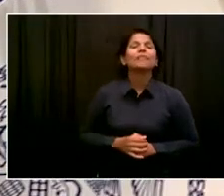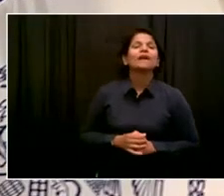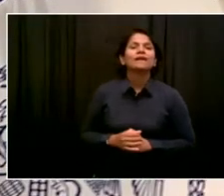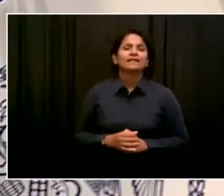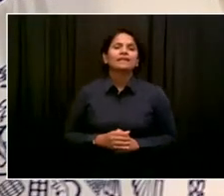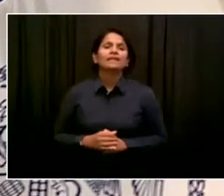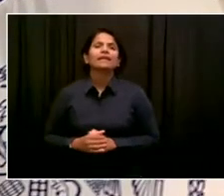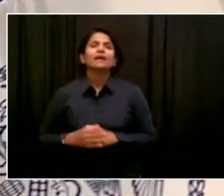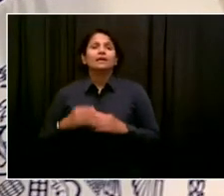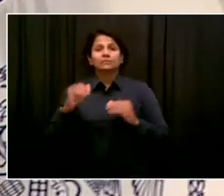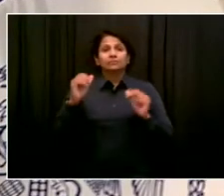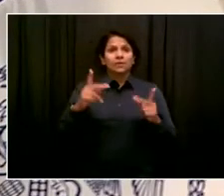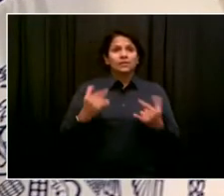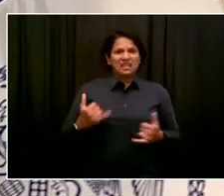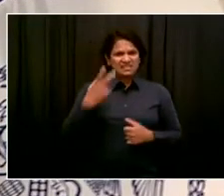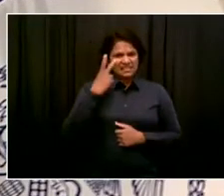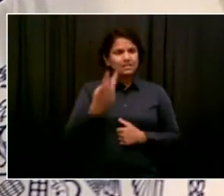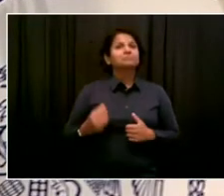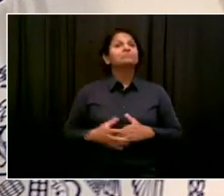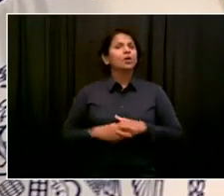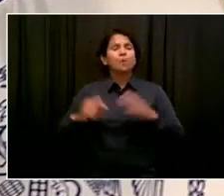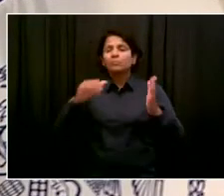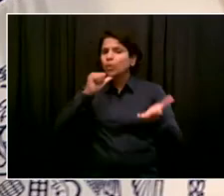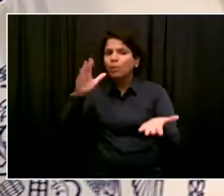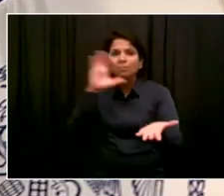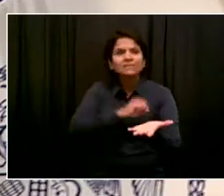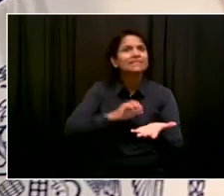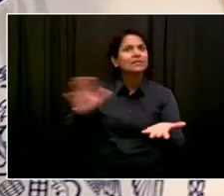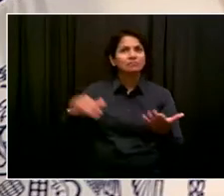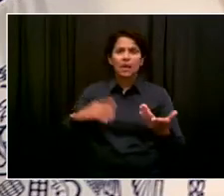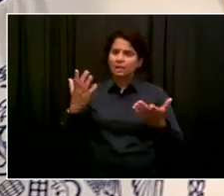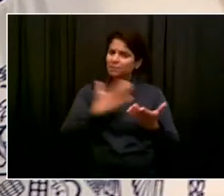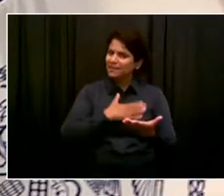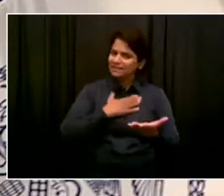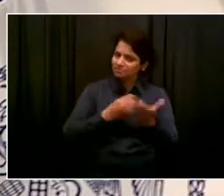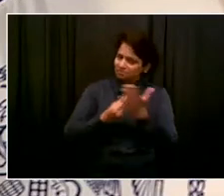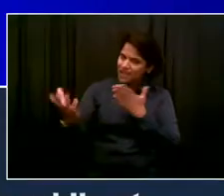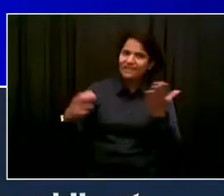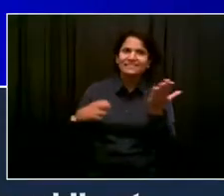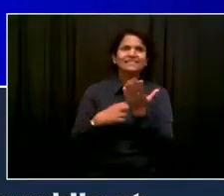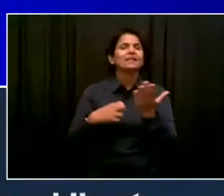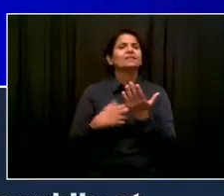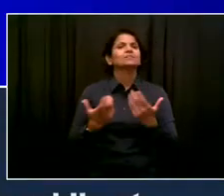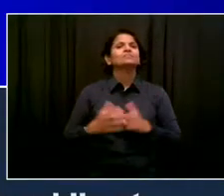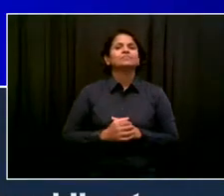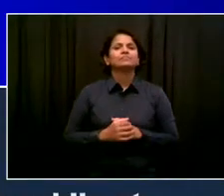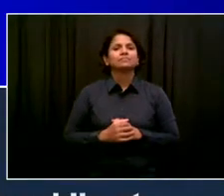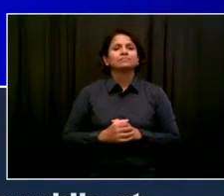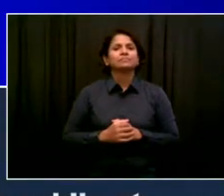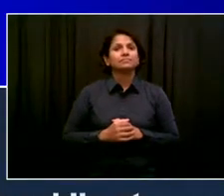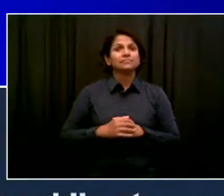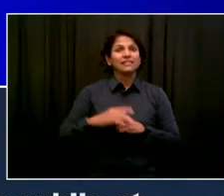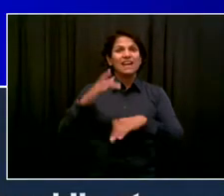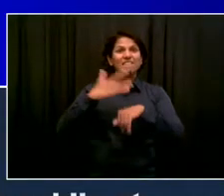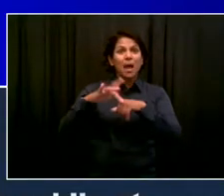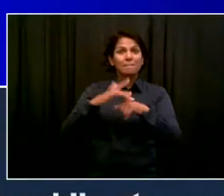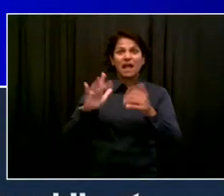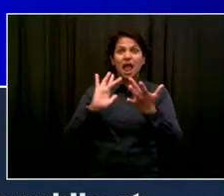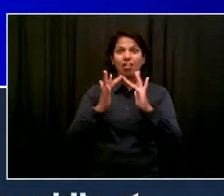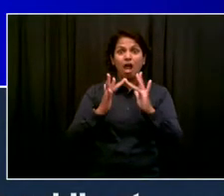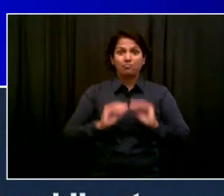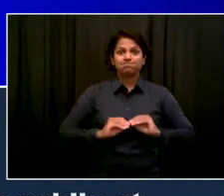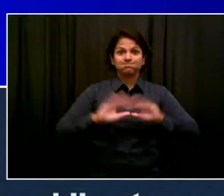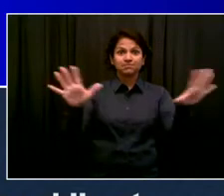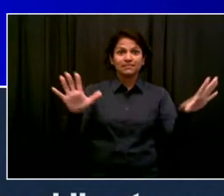want to get tickets. Tickets have gone on sale right now. The first batch. You can go to nyc.gov, homecoming